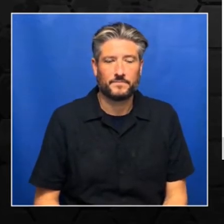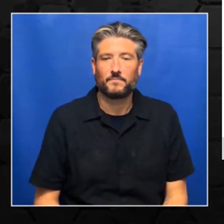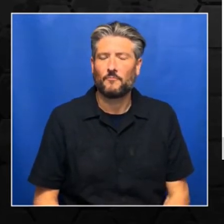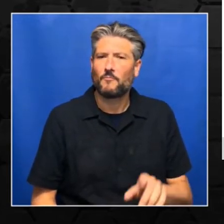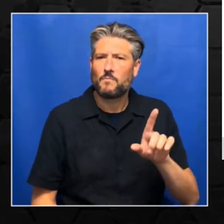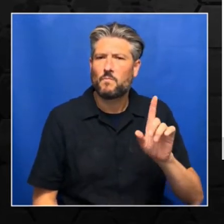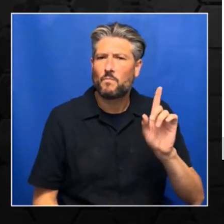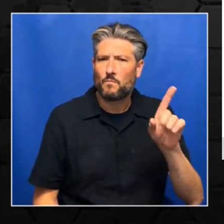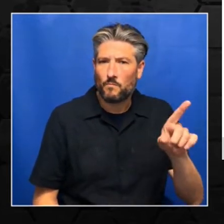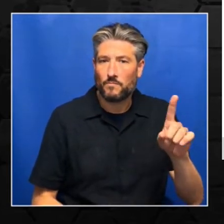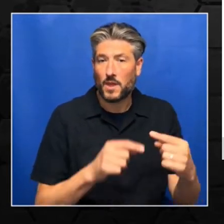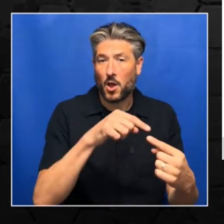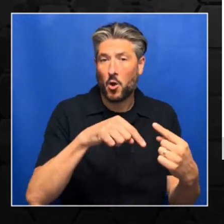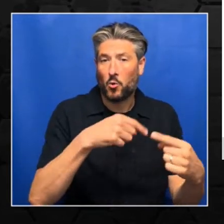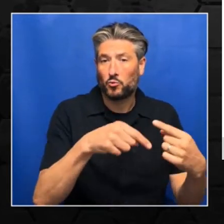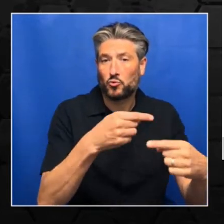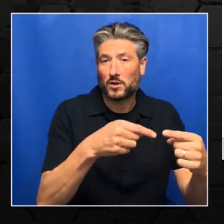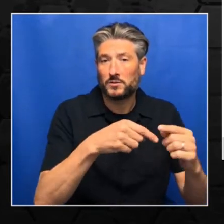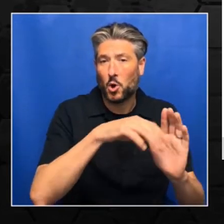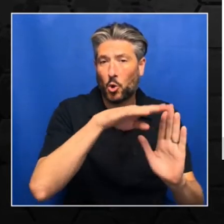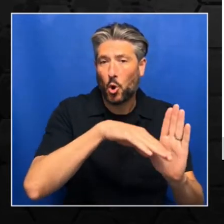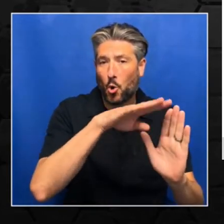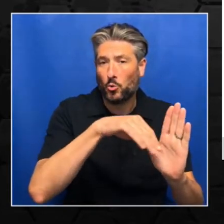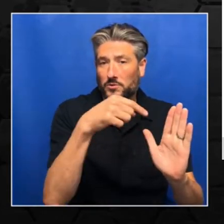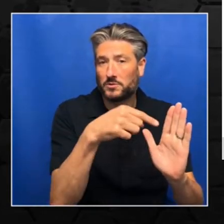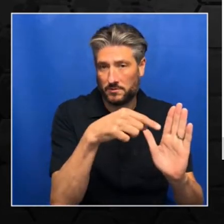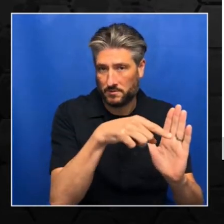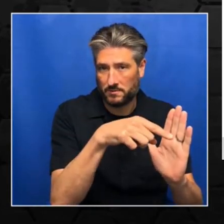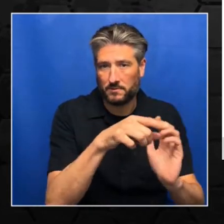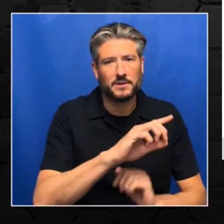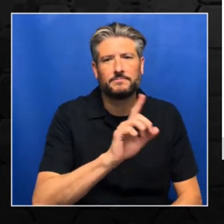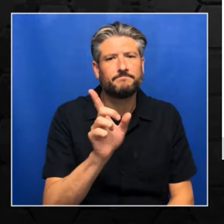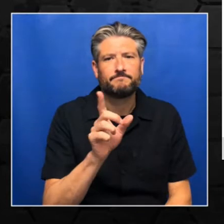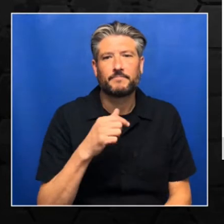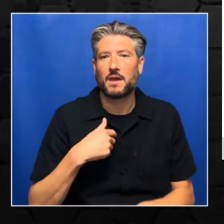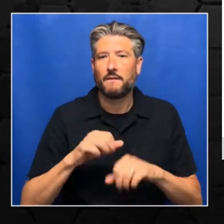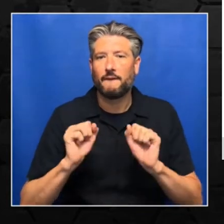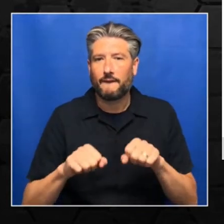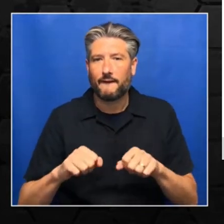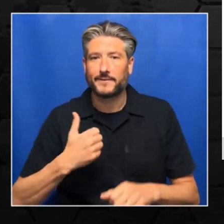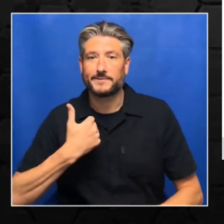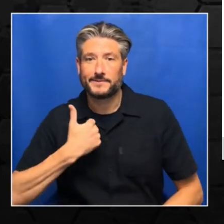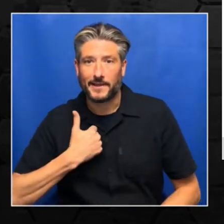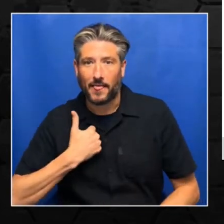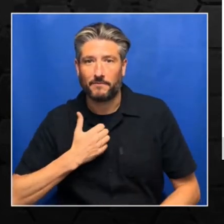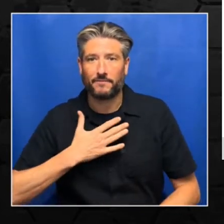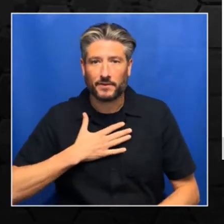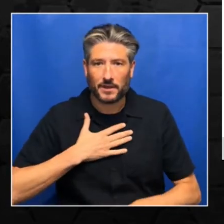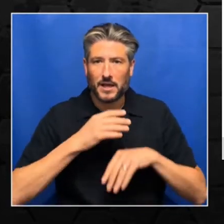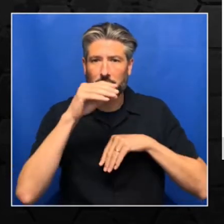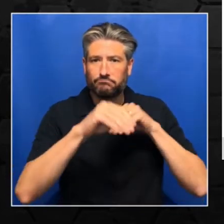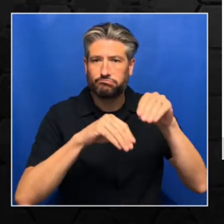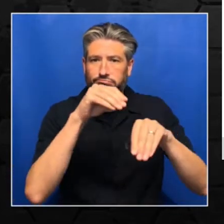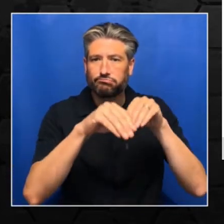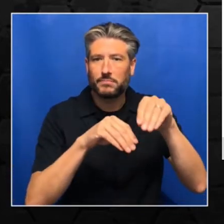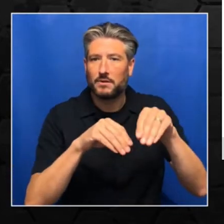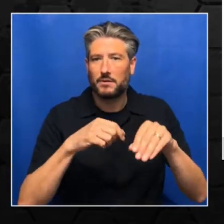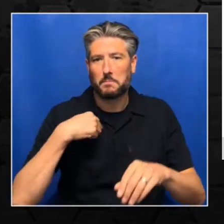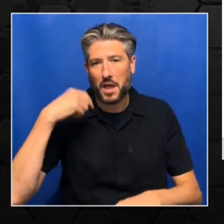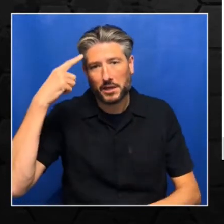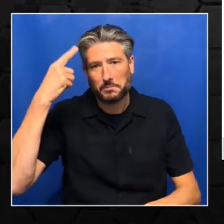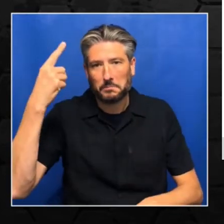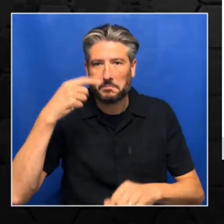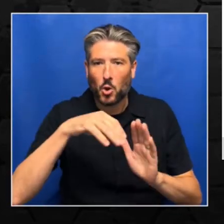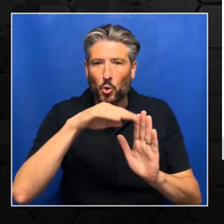reading the code and running the code, they have an option where you can practice your own code. So you just click over here and you can just